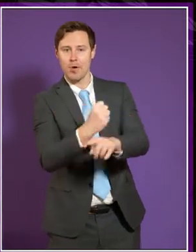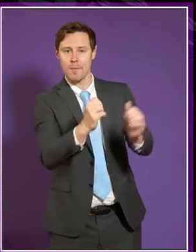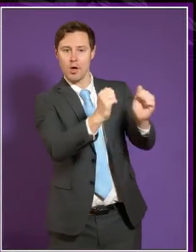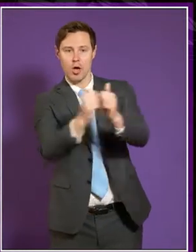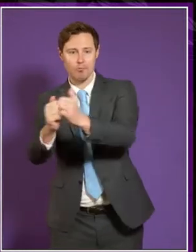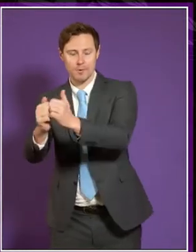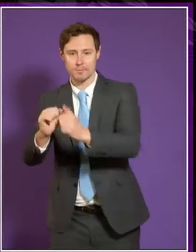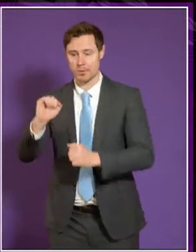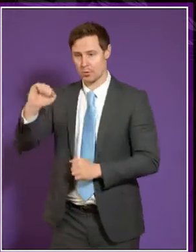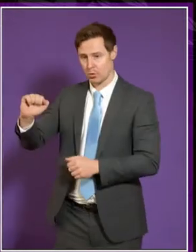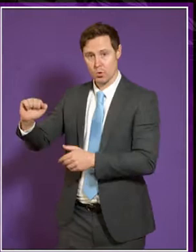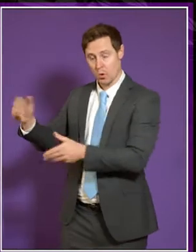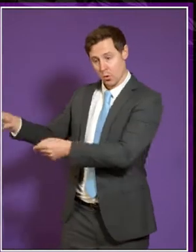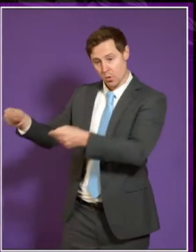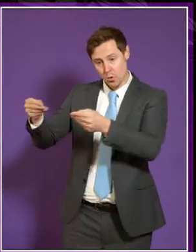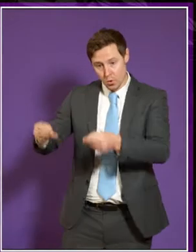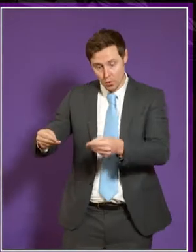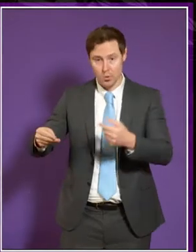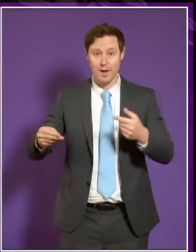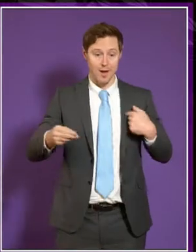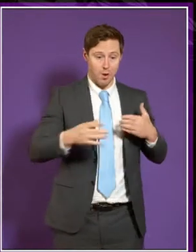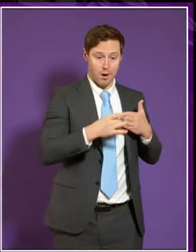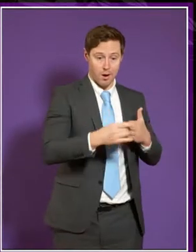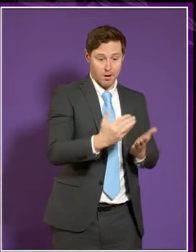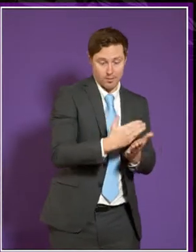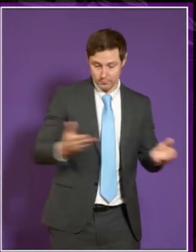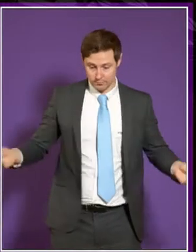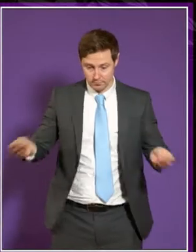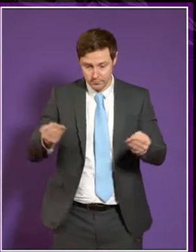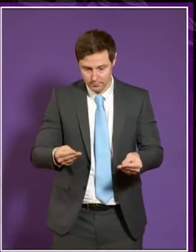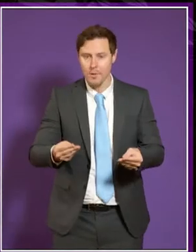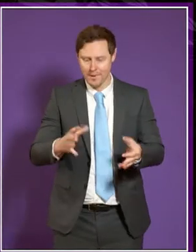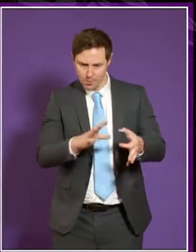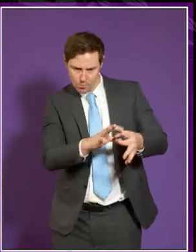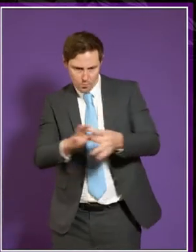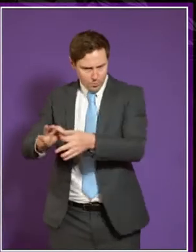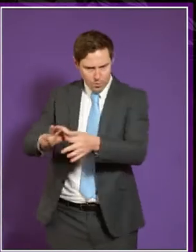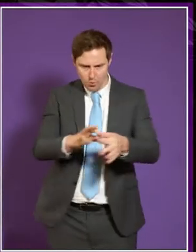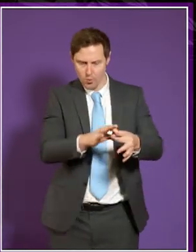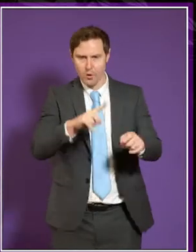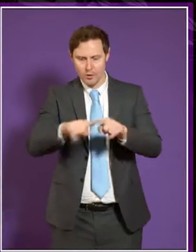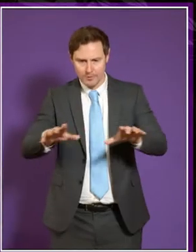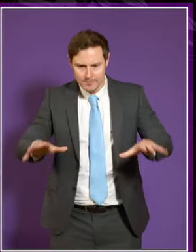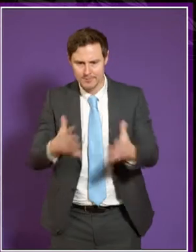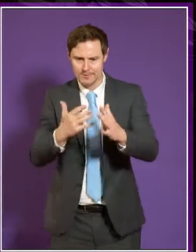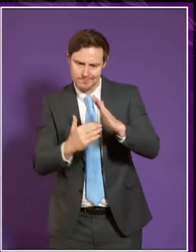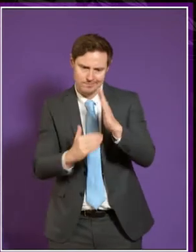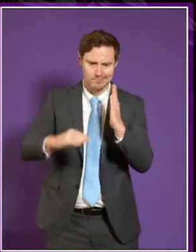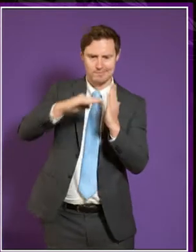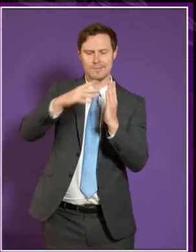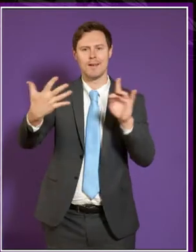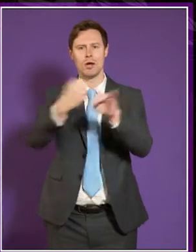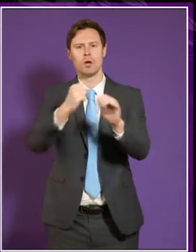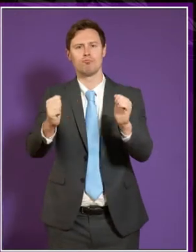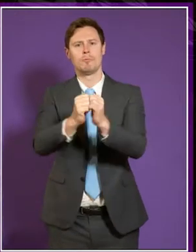between your report and that guidance going out, we have been working quite closely on how we intensify the outcome agreement process,